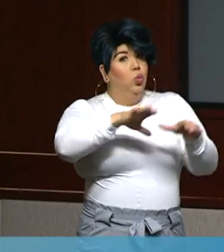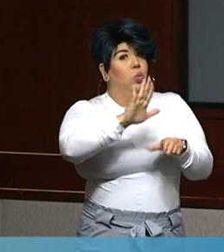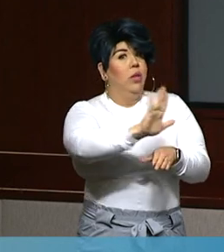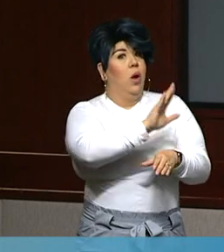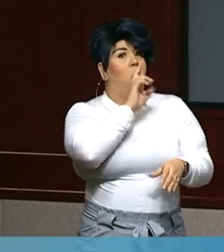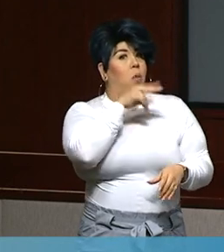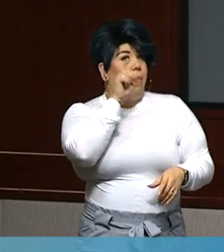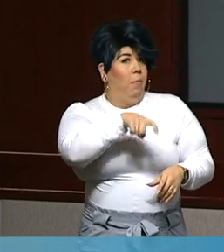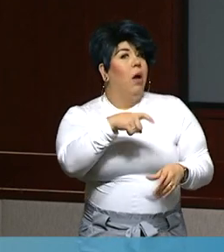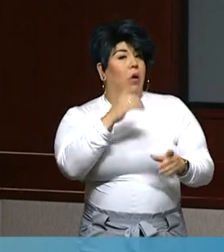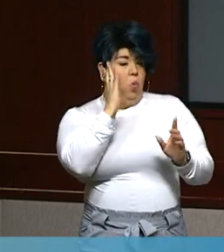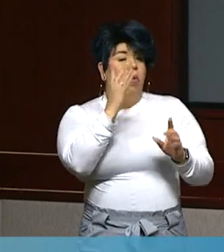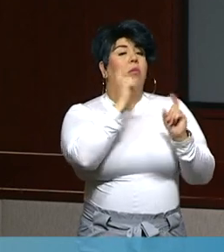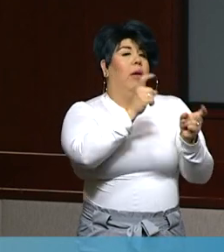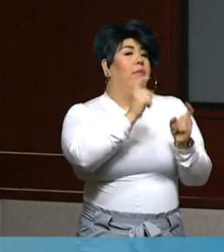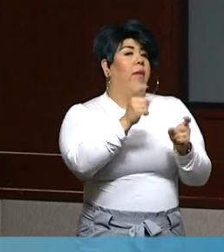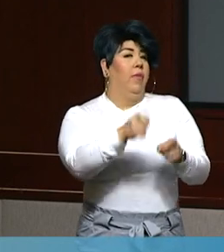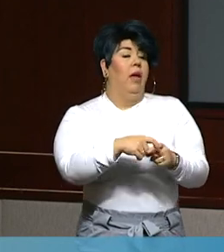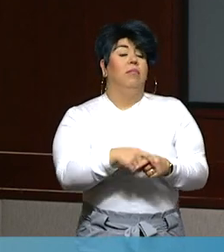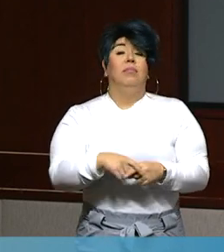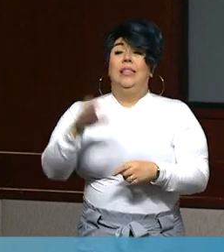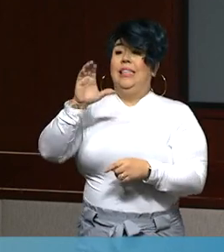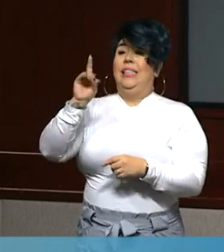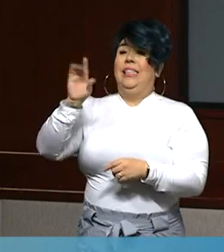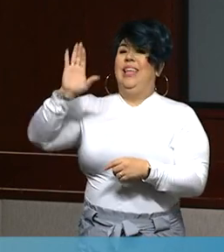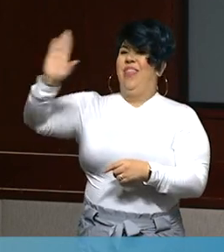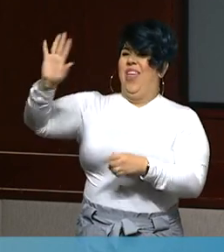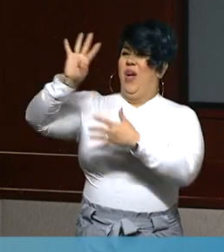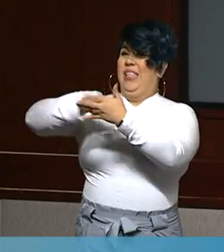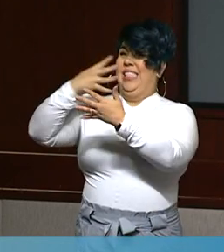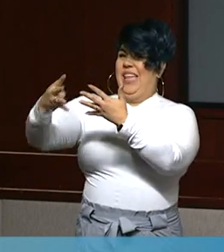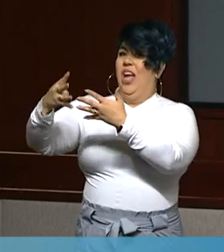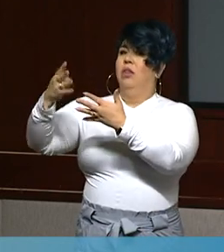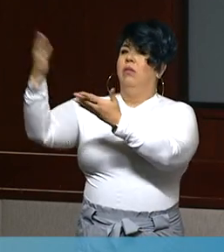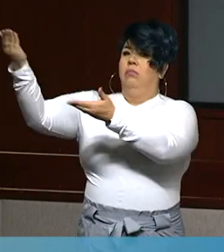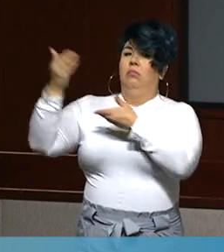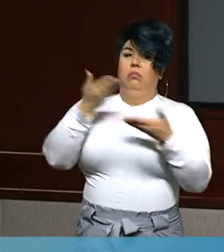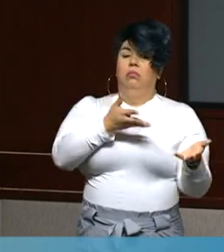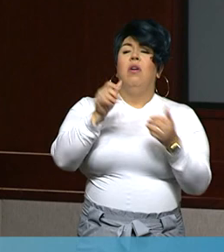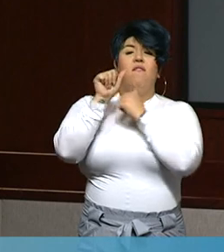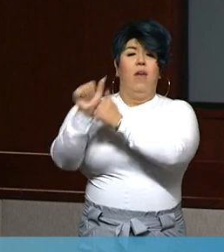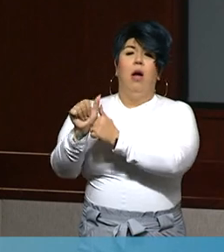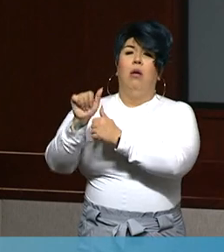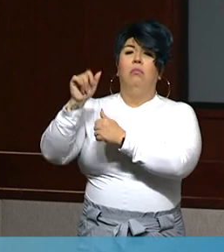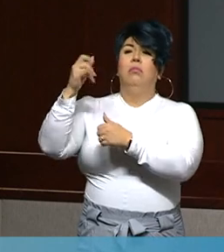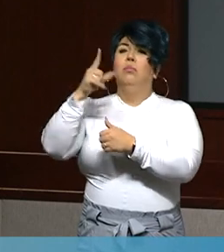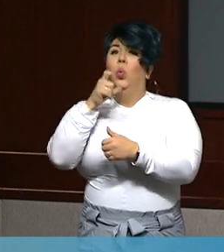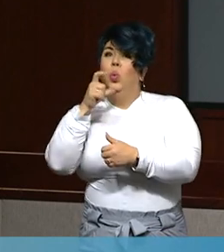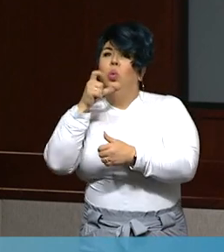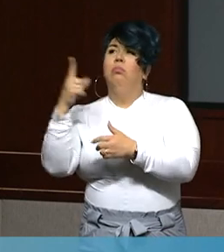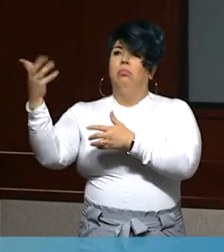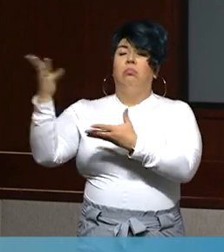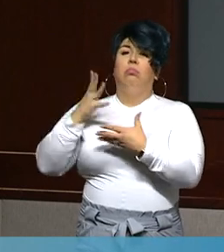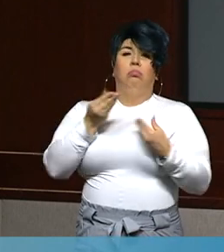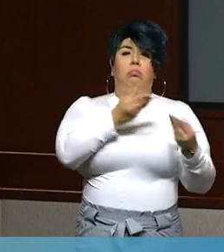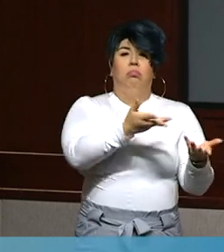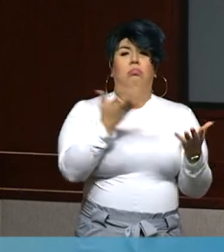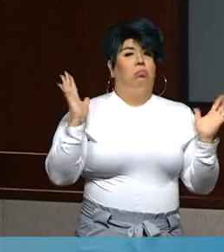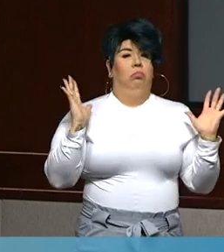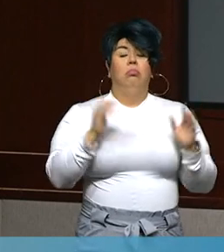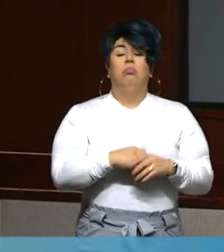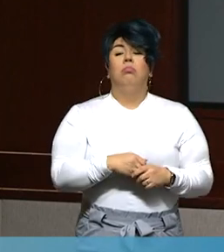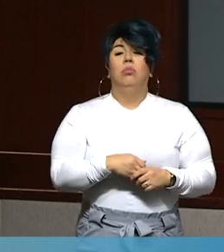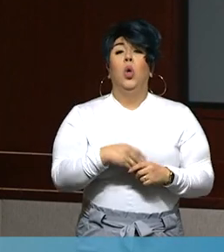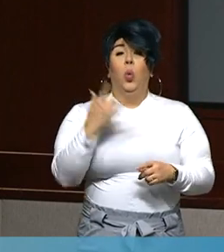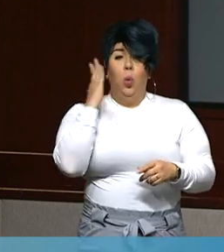will follow the CDC's prioritization schedule to distribute further shipments of vaccine. We will add additional providers as we